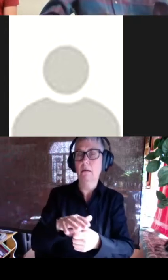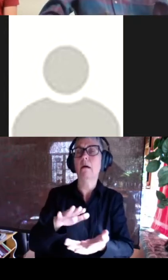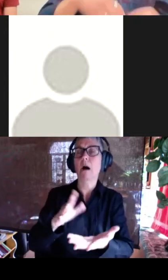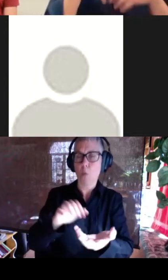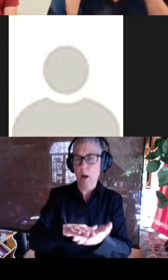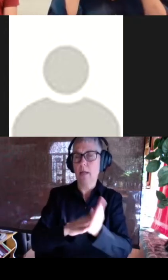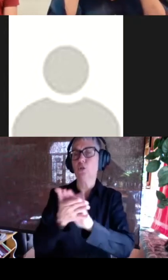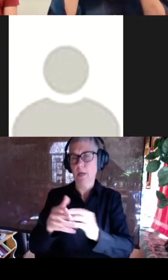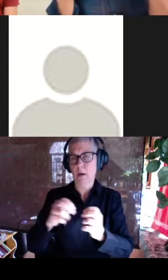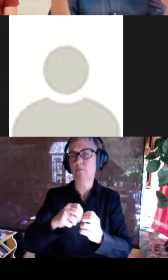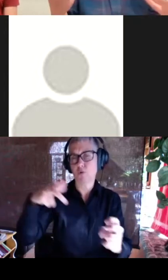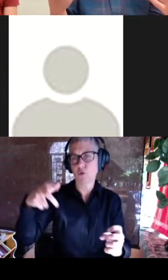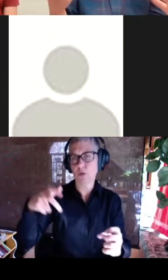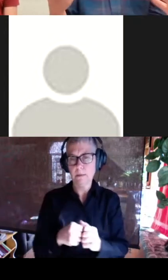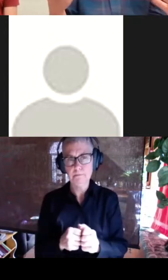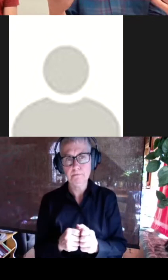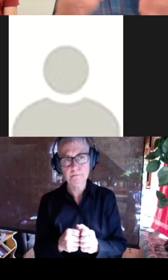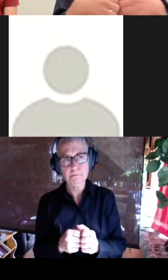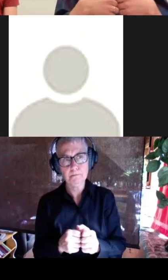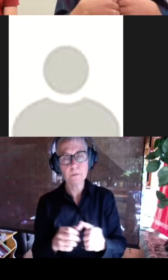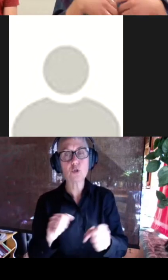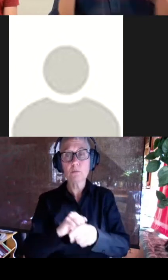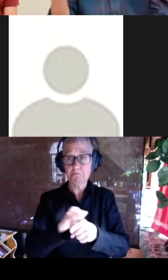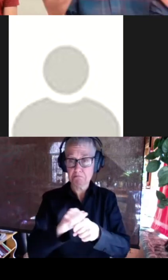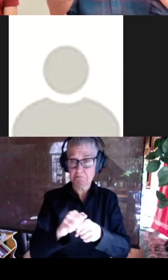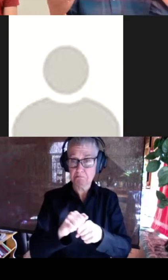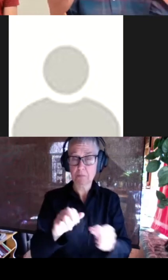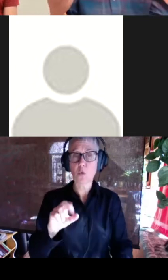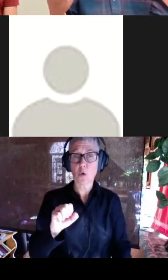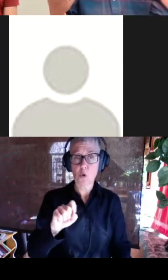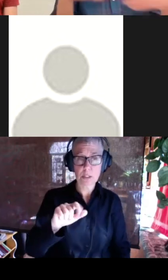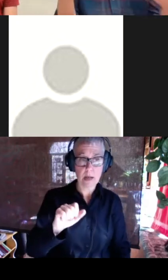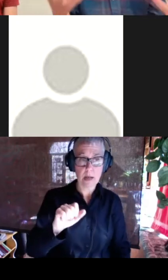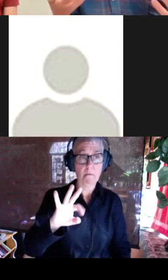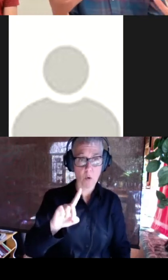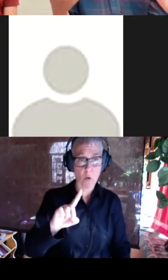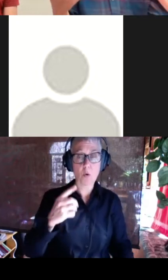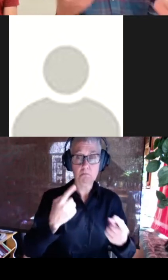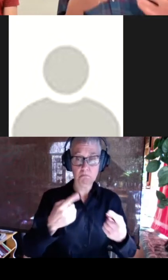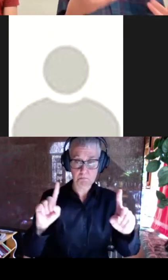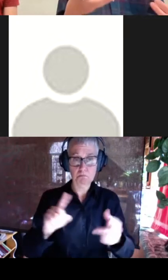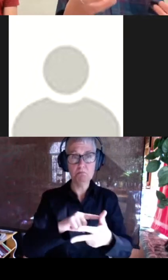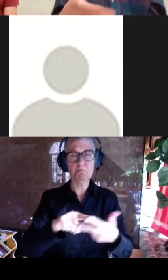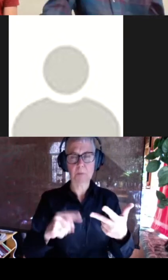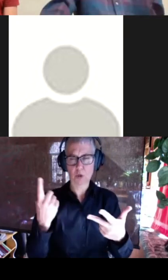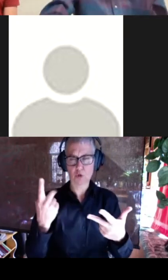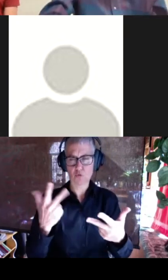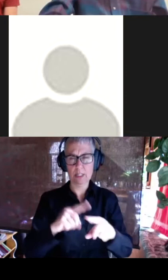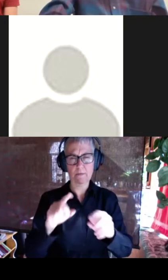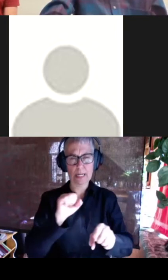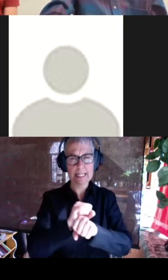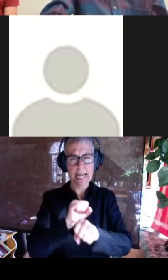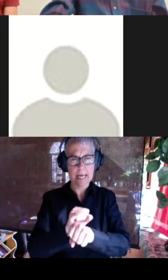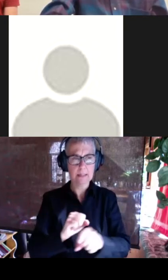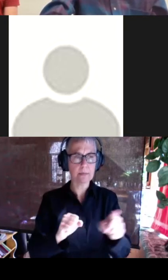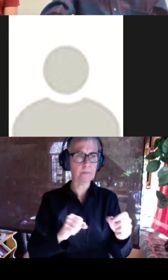And so we trained Rosetta Fold to do this and these are the three tasks that we trained it to do. So the first one